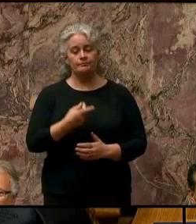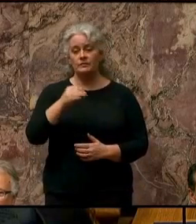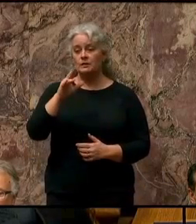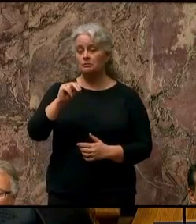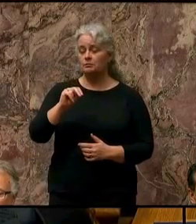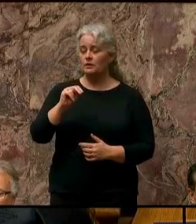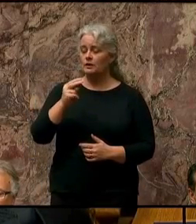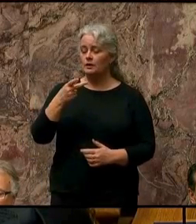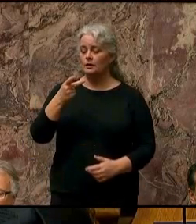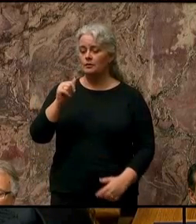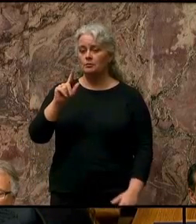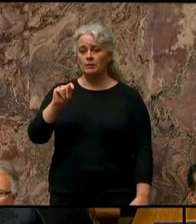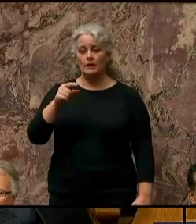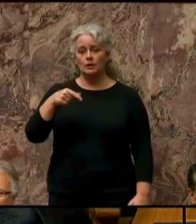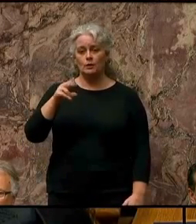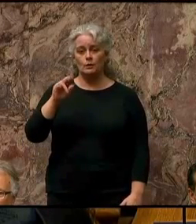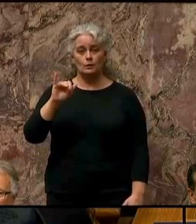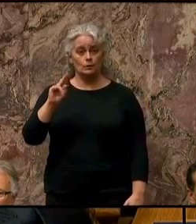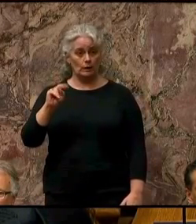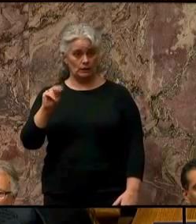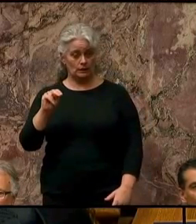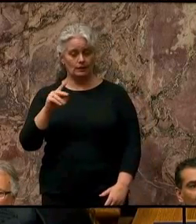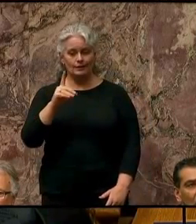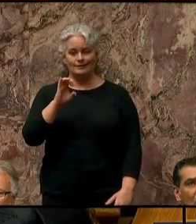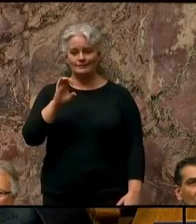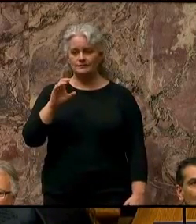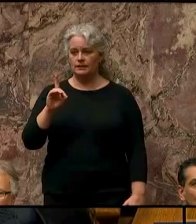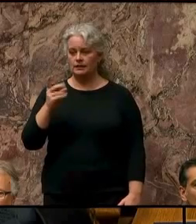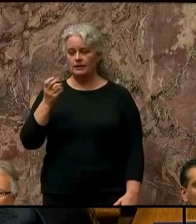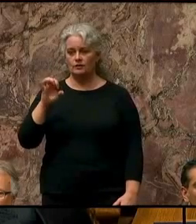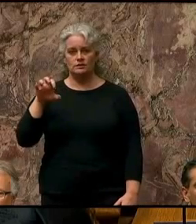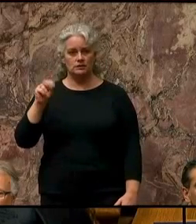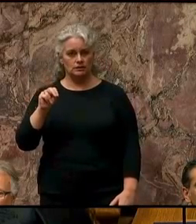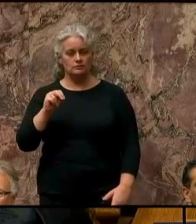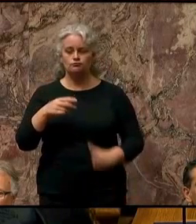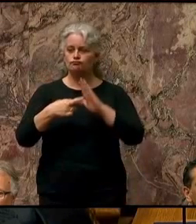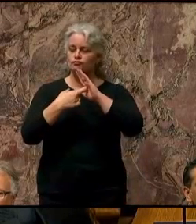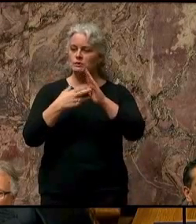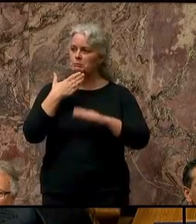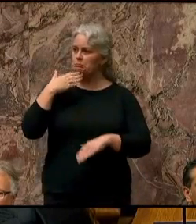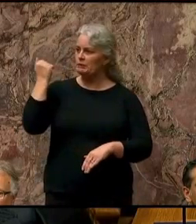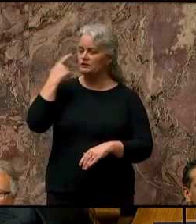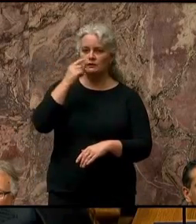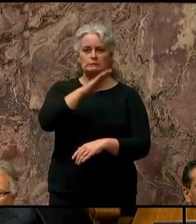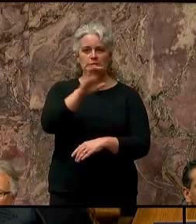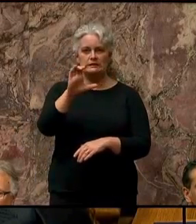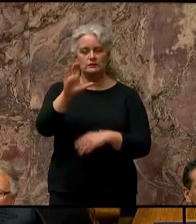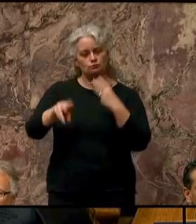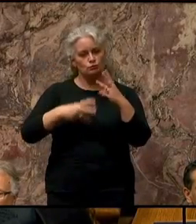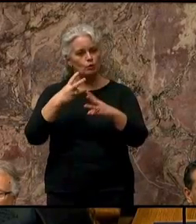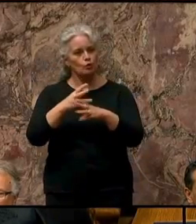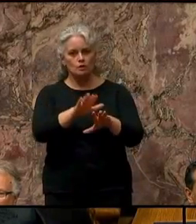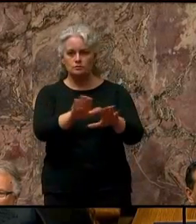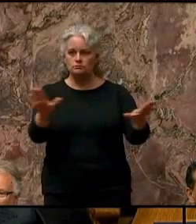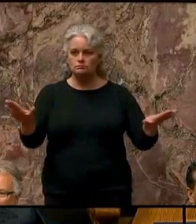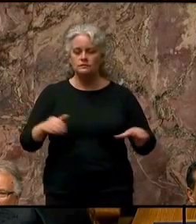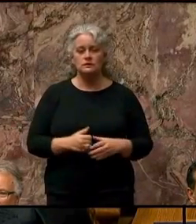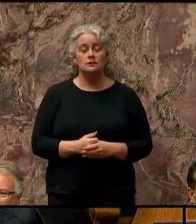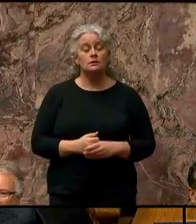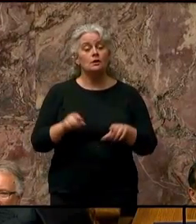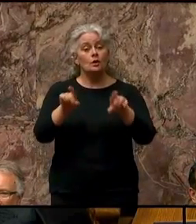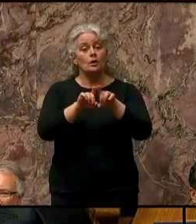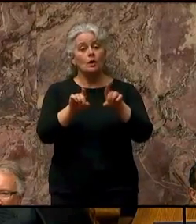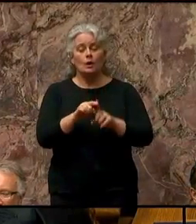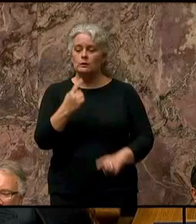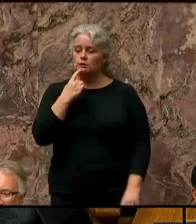Quinn and Ted Harrison represented the very best of British Columbia on the world stage. We will also